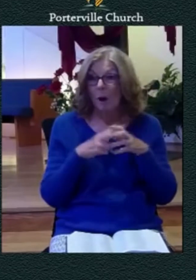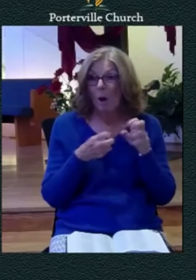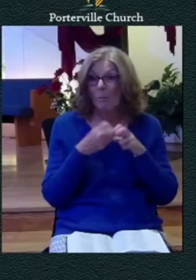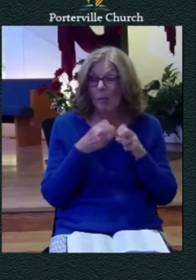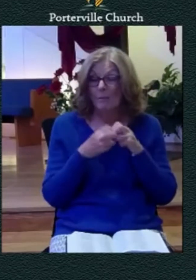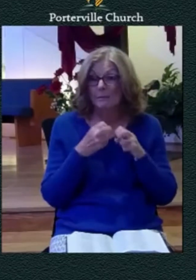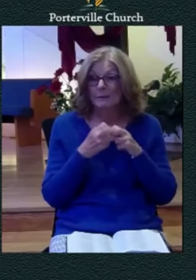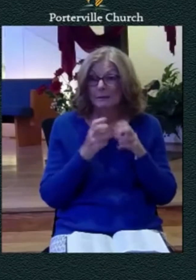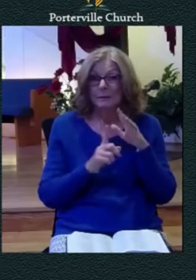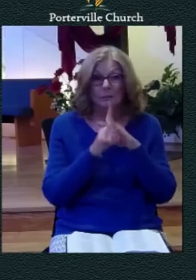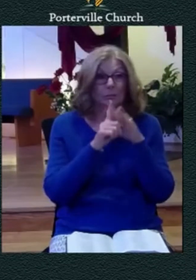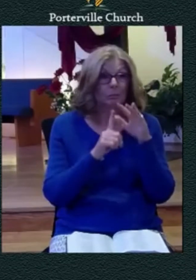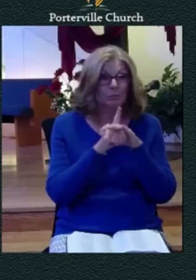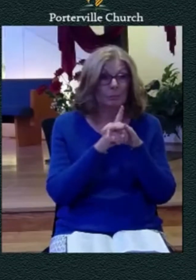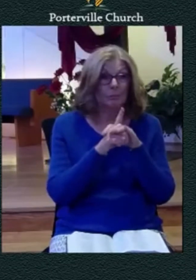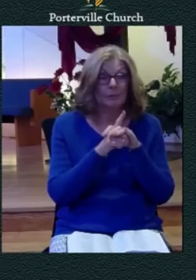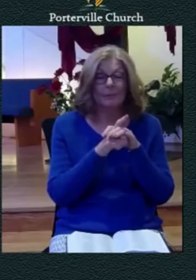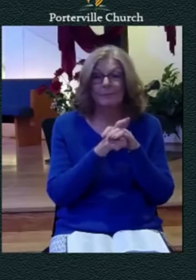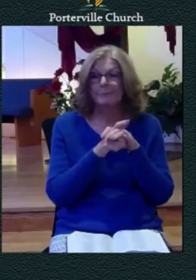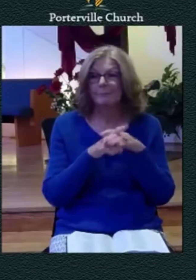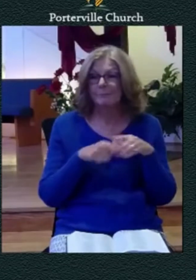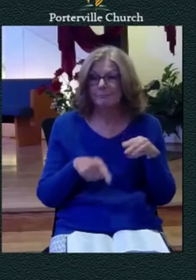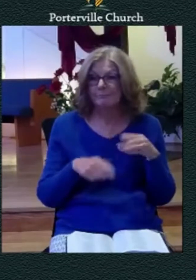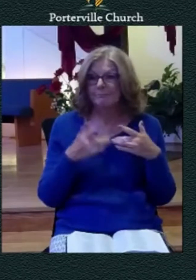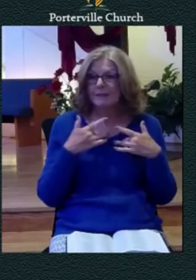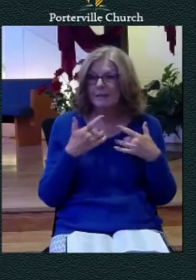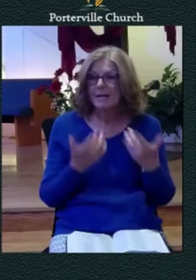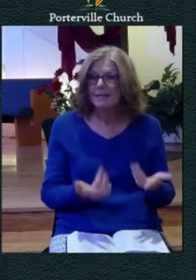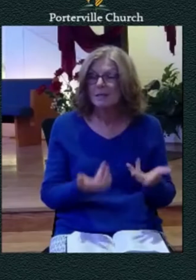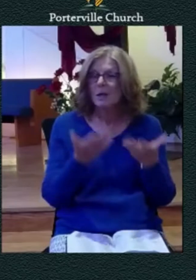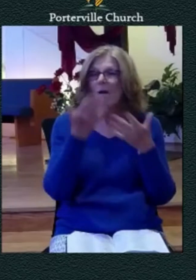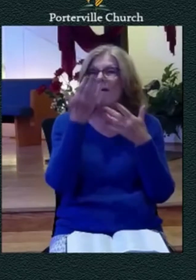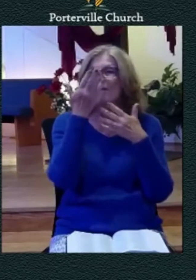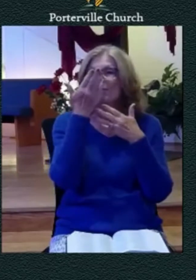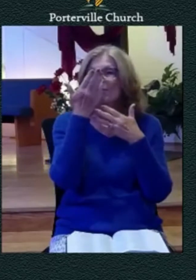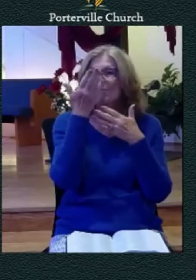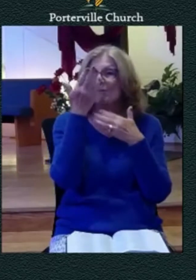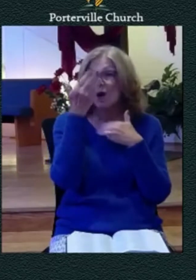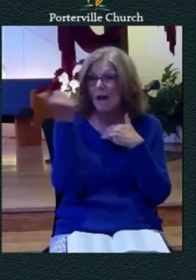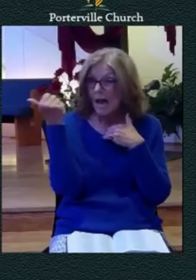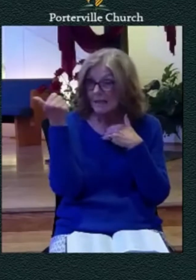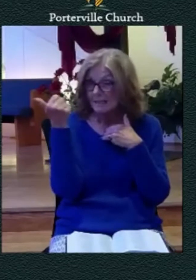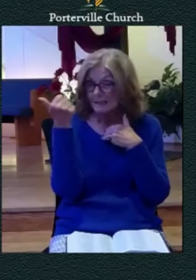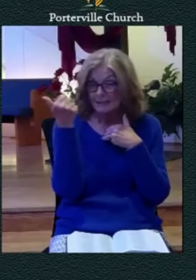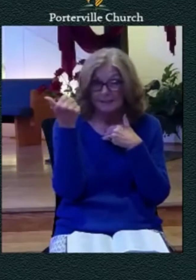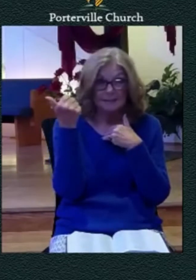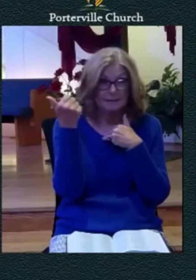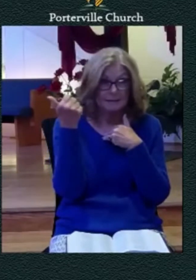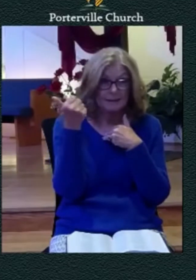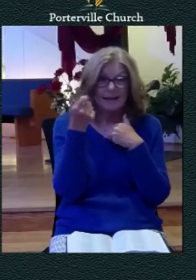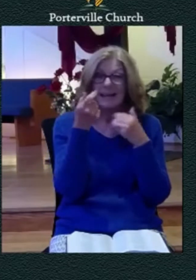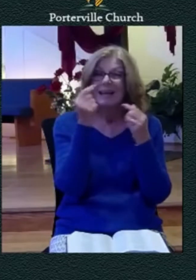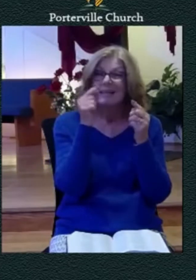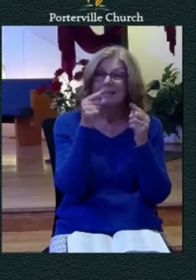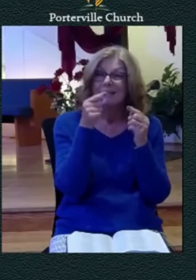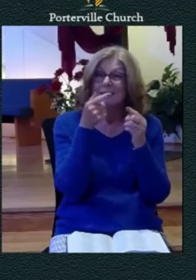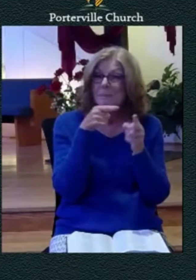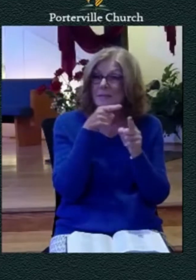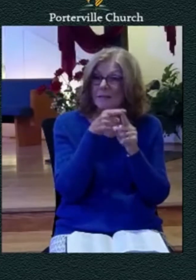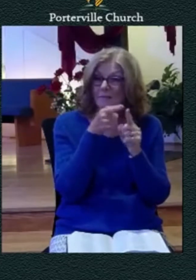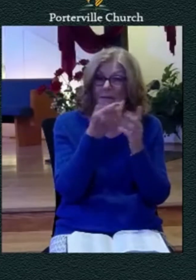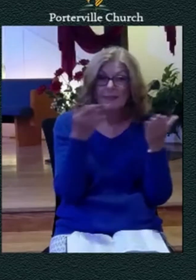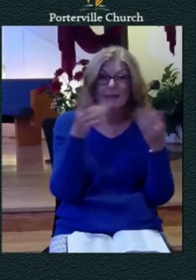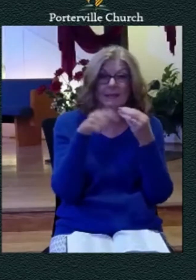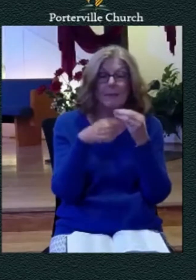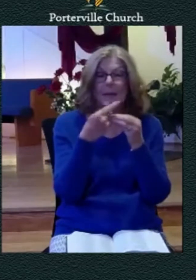he tends to forget certain things about god does